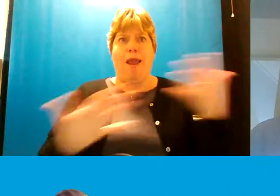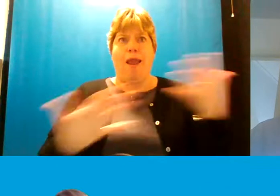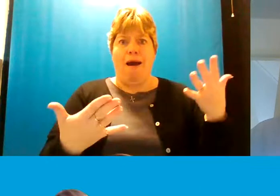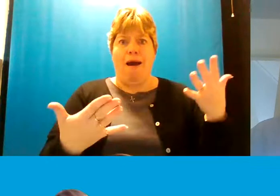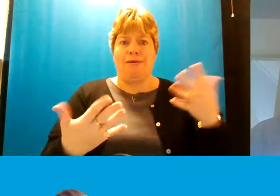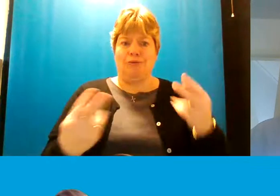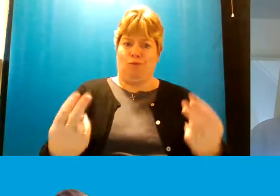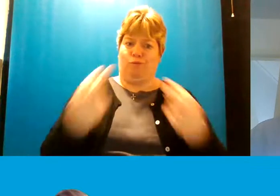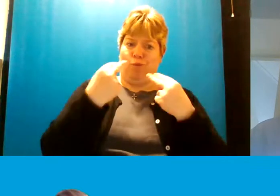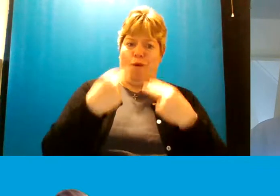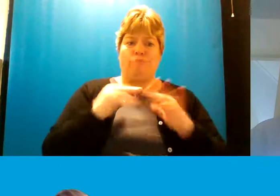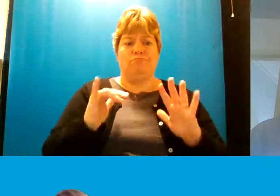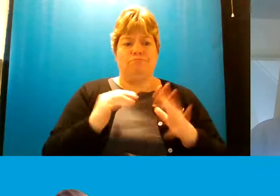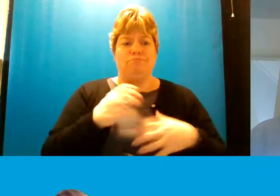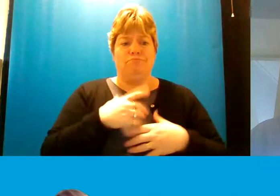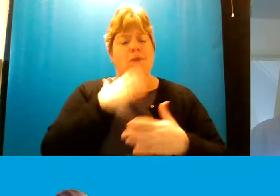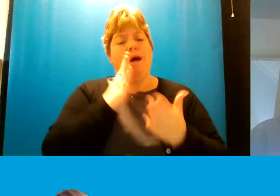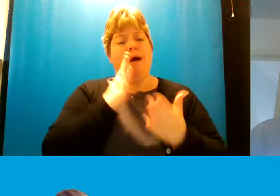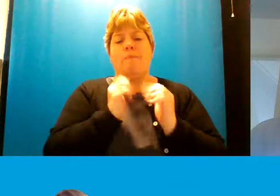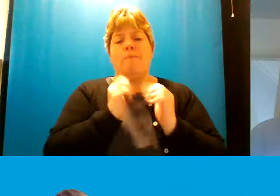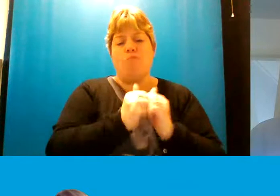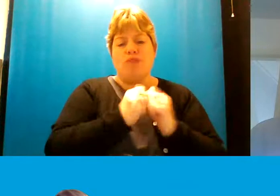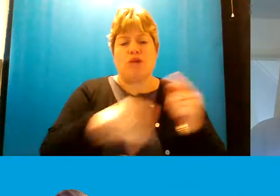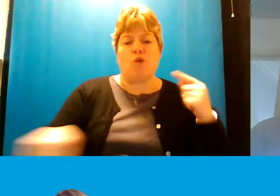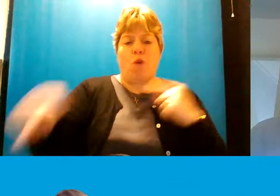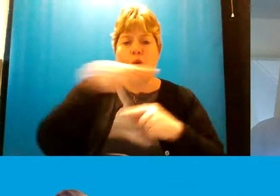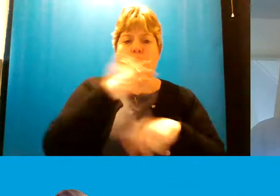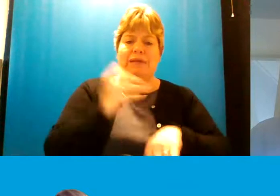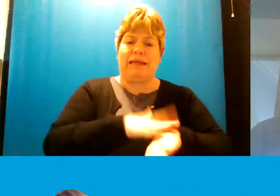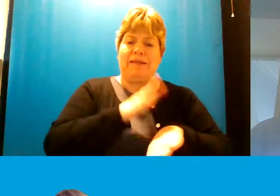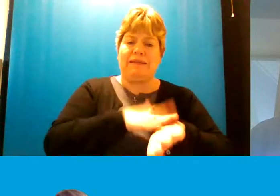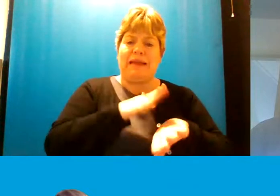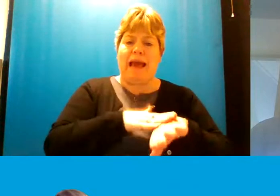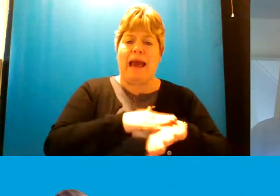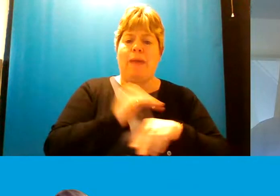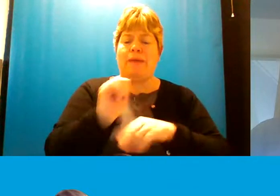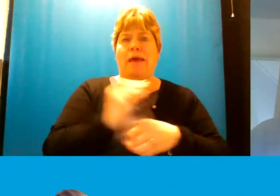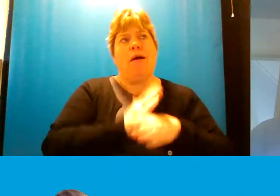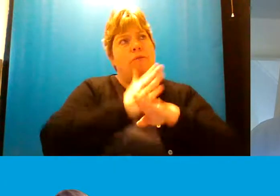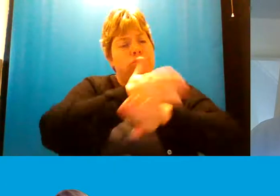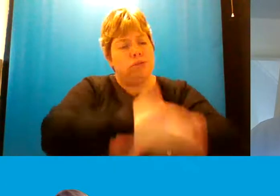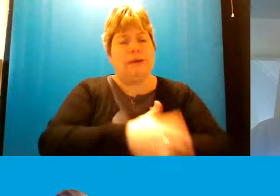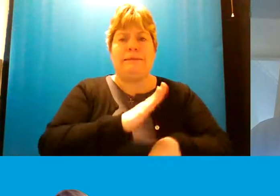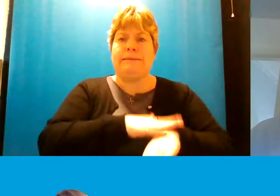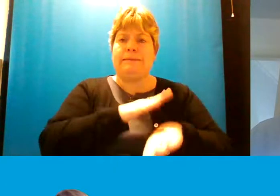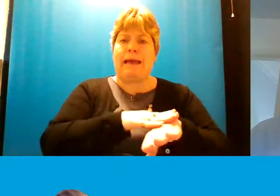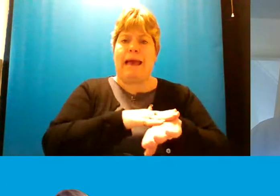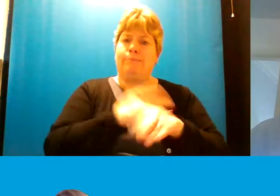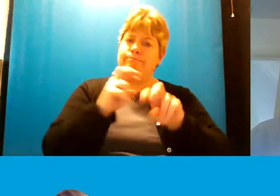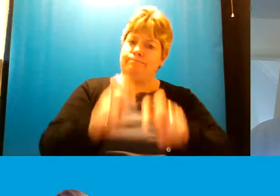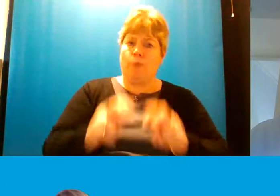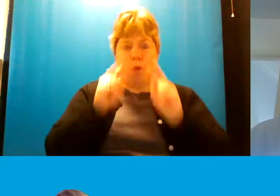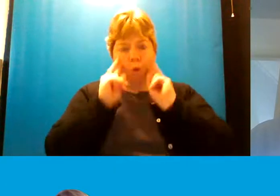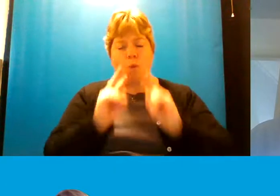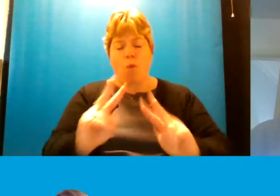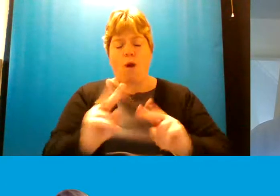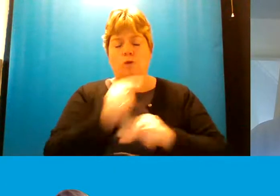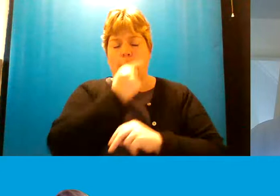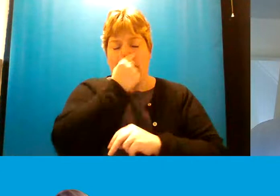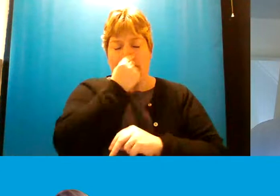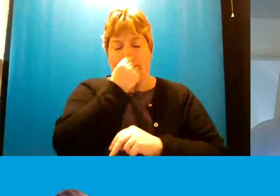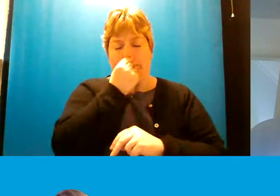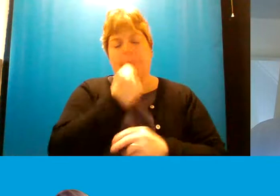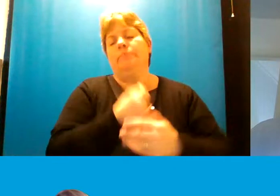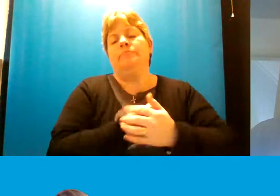getting but we really do appreciate everybody who's taking the time out of their busy diaries and busy days to um attend this session